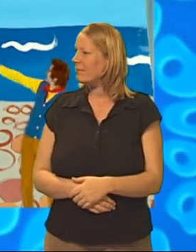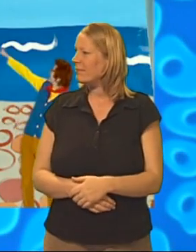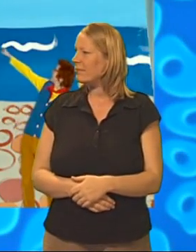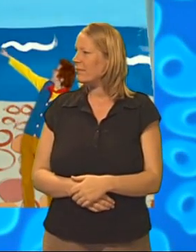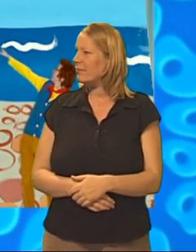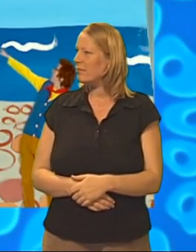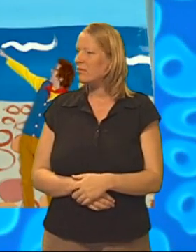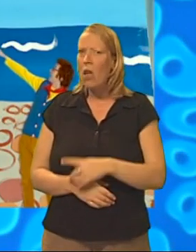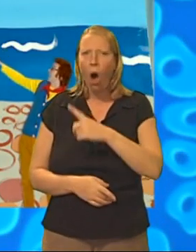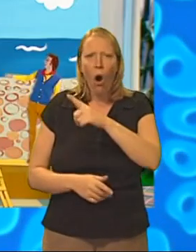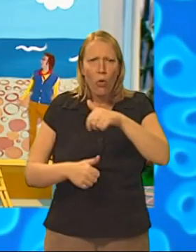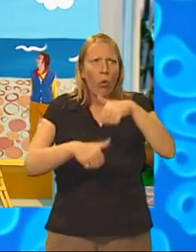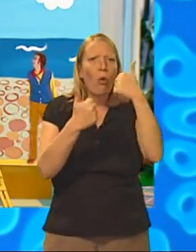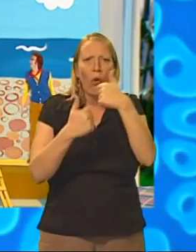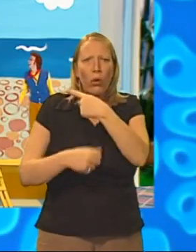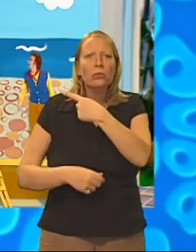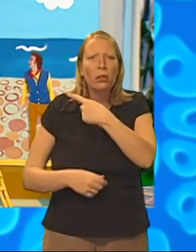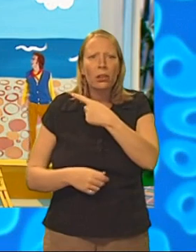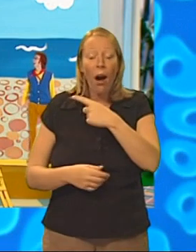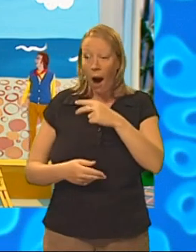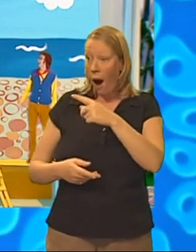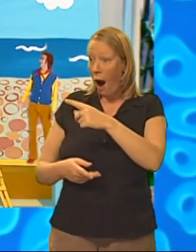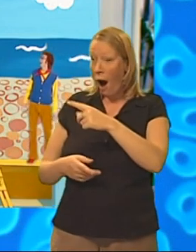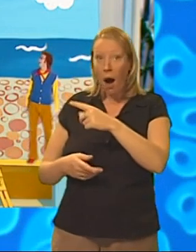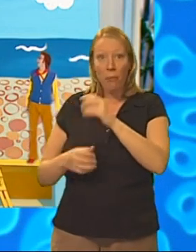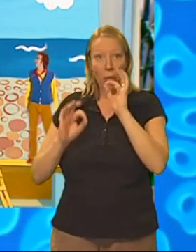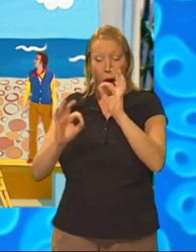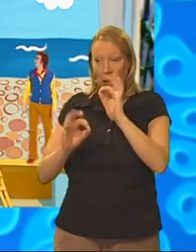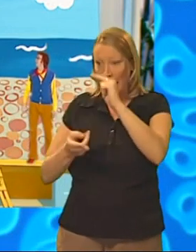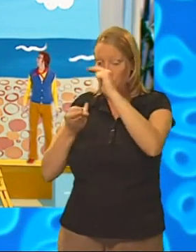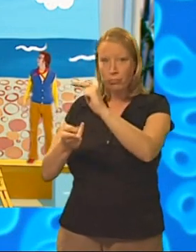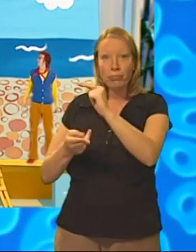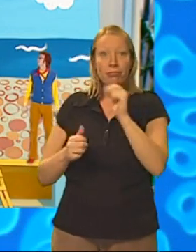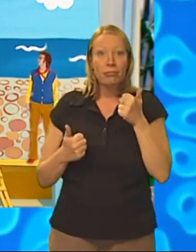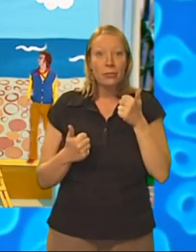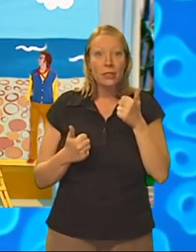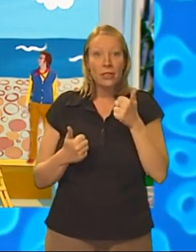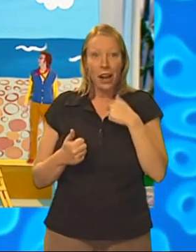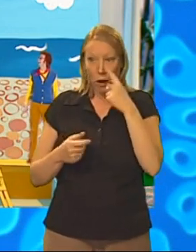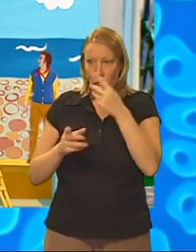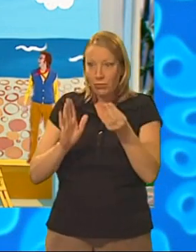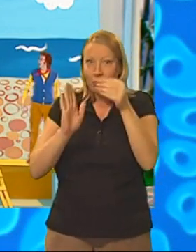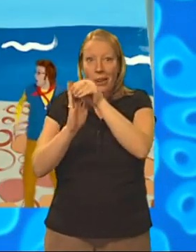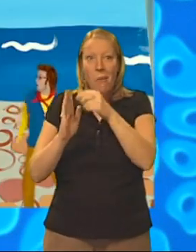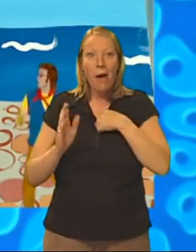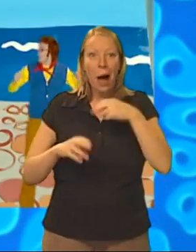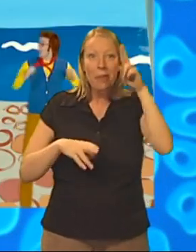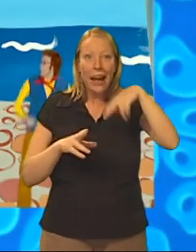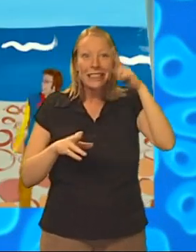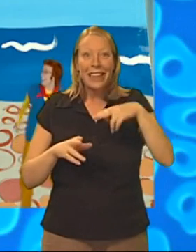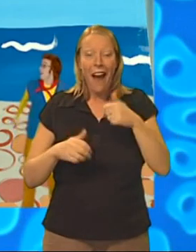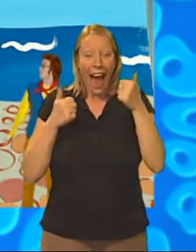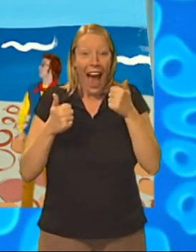This is good, Ben. Small, you fit the space perfectly. I could put you in my painting. Oh,